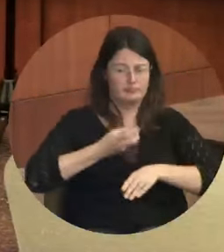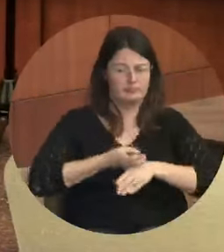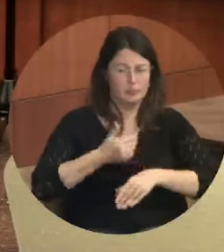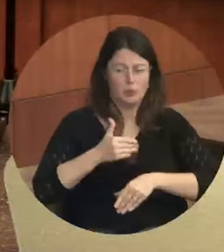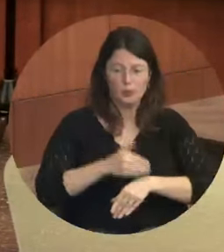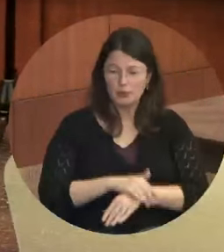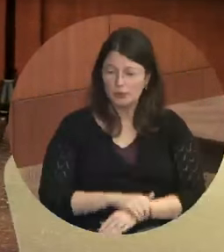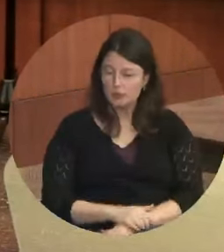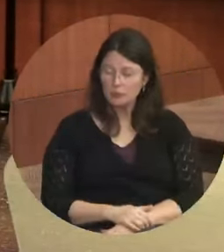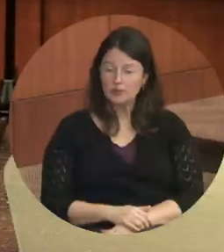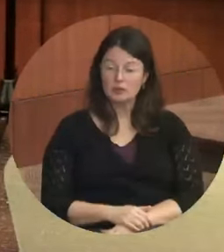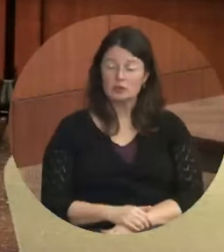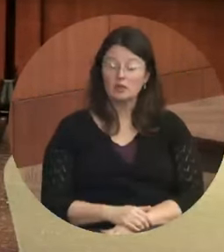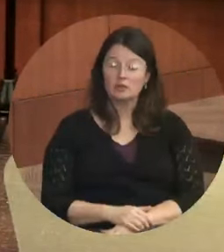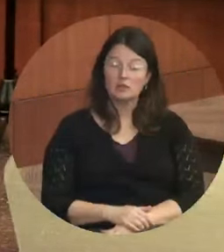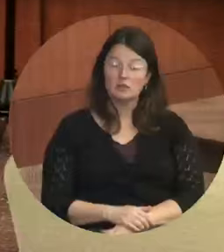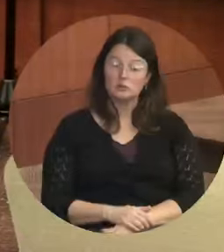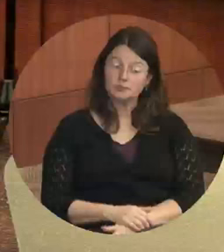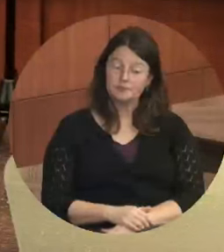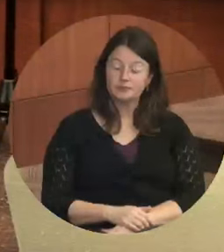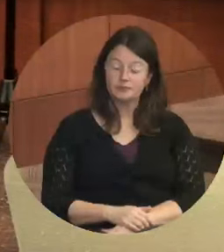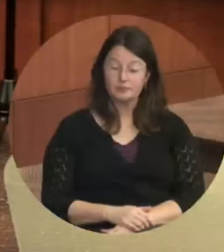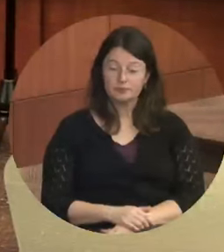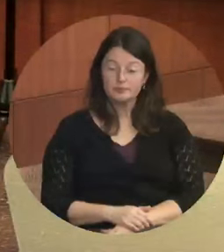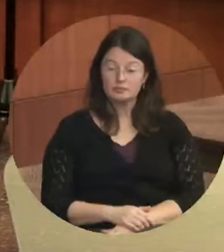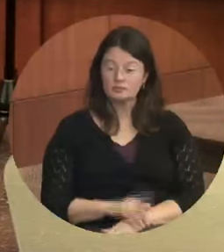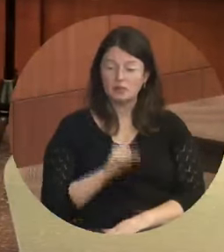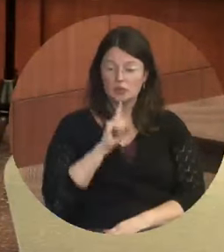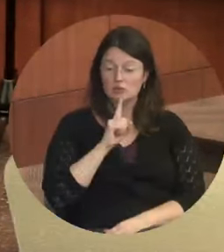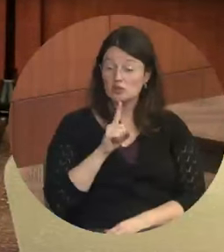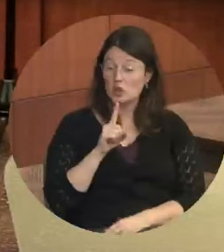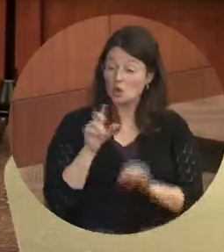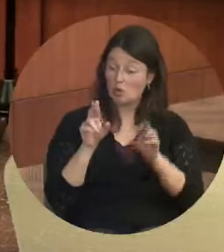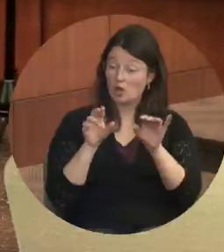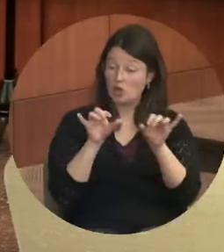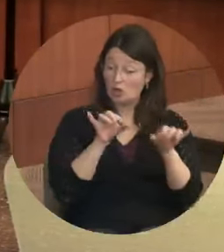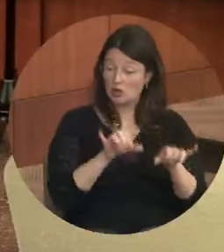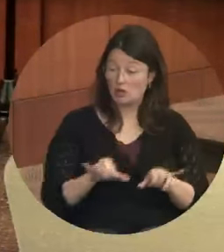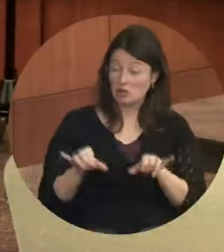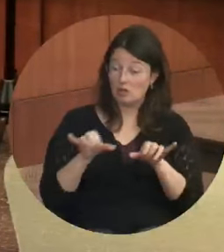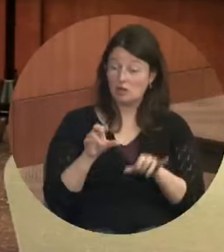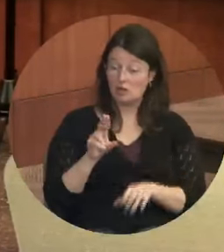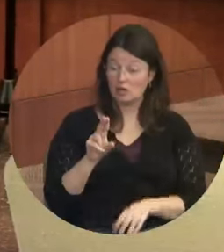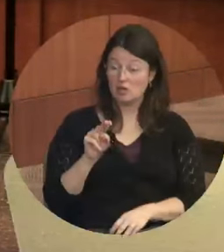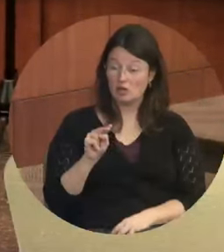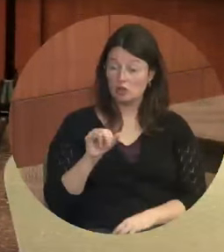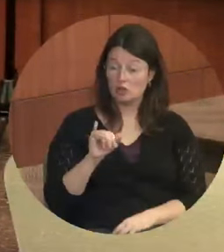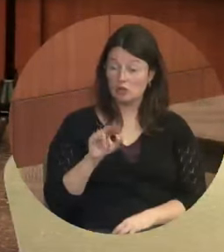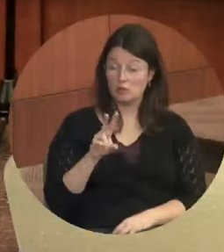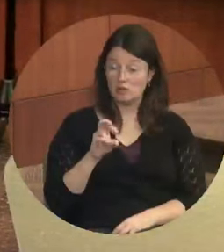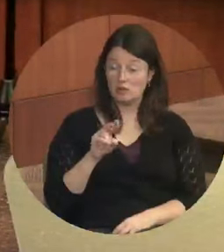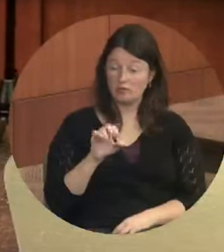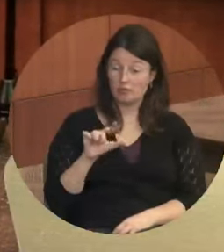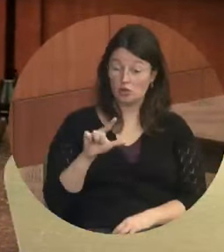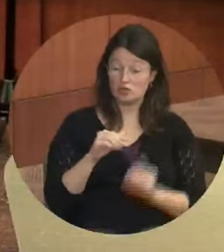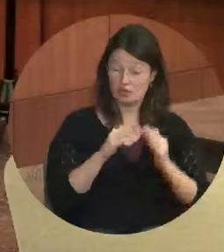revenue you can get. So it's, it's, uh, universal housing is something that's included with our net zero.